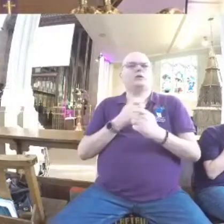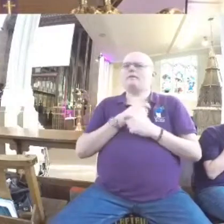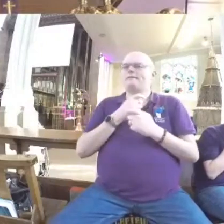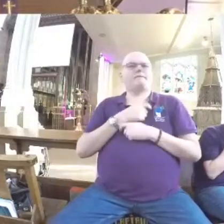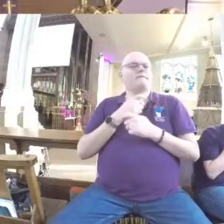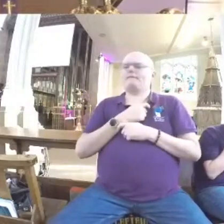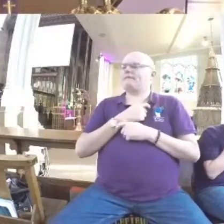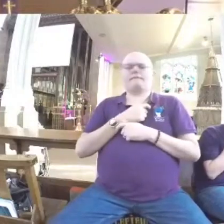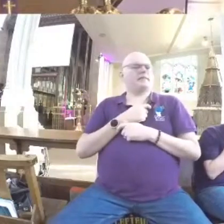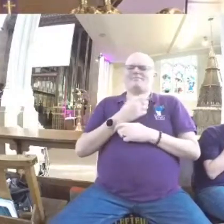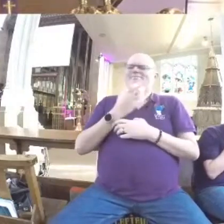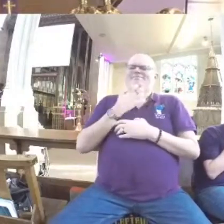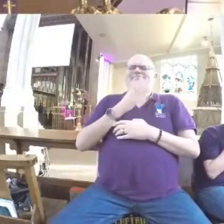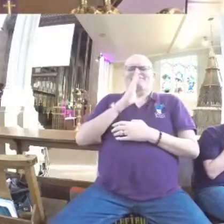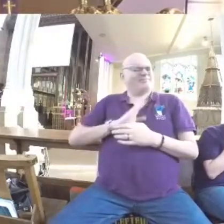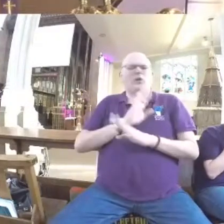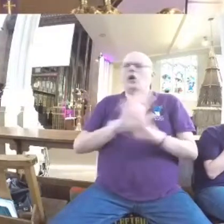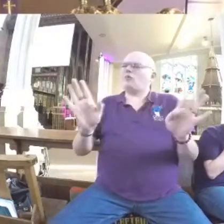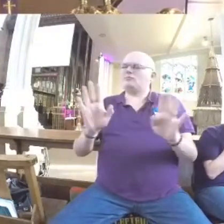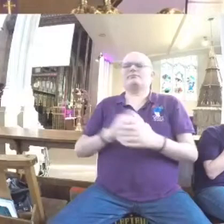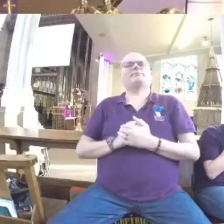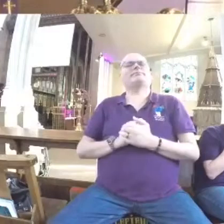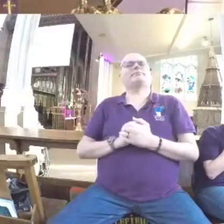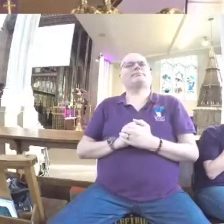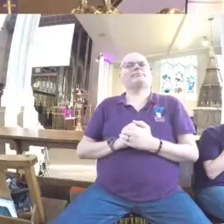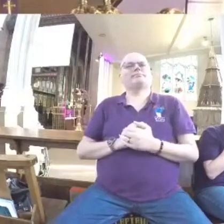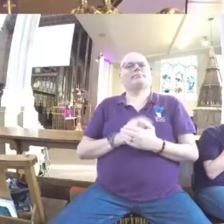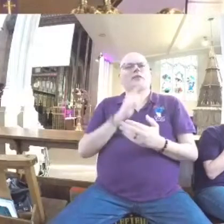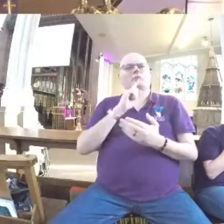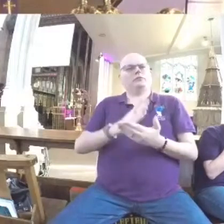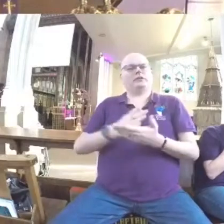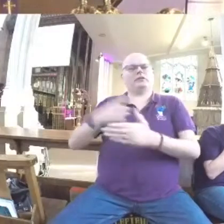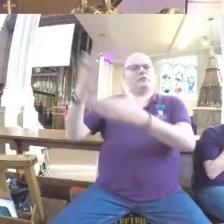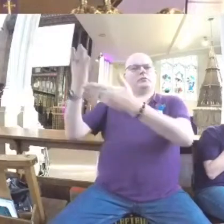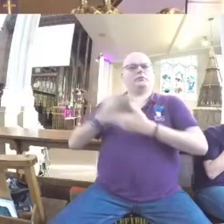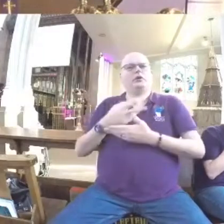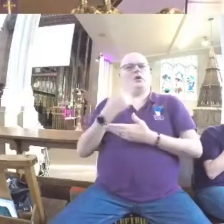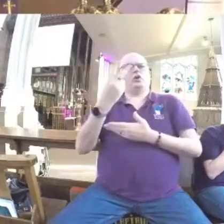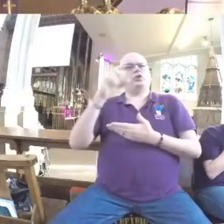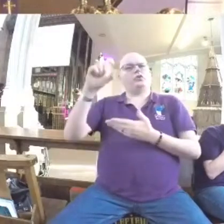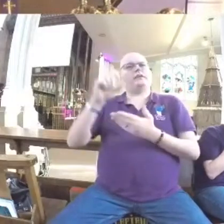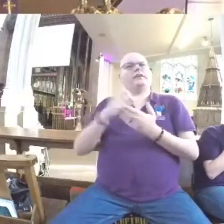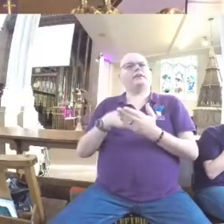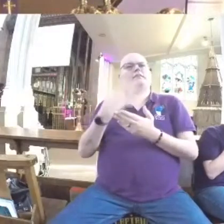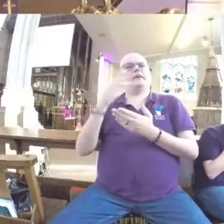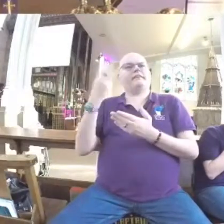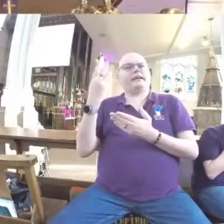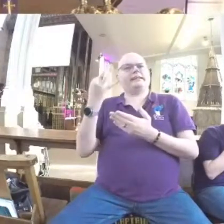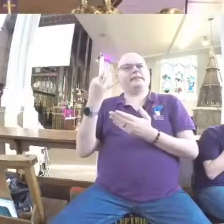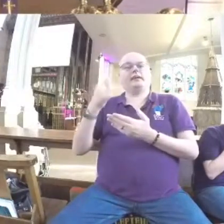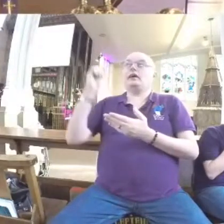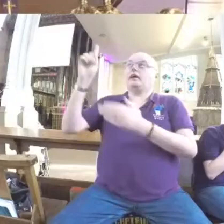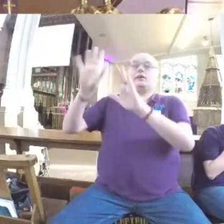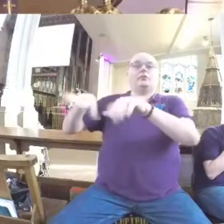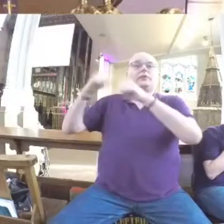afraid. Do not be discouraged. There are promises about provision. 2 Corinthians 9, 8, and God is able to